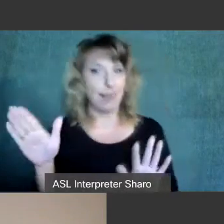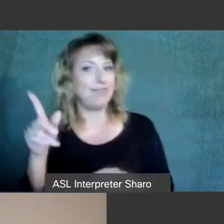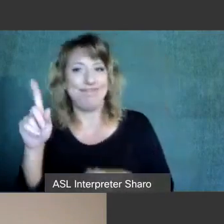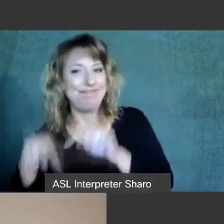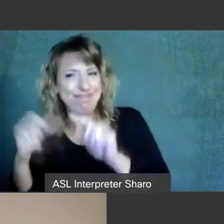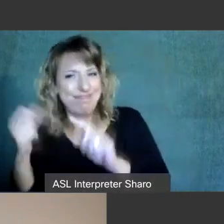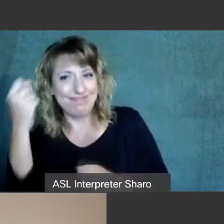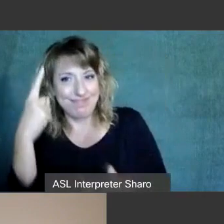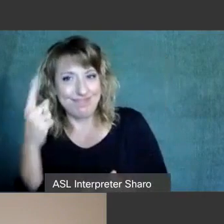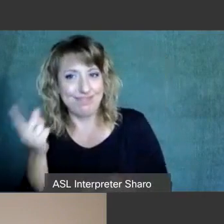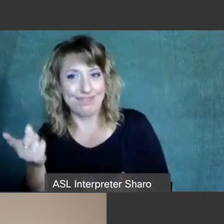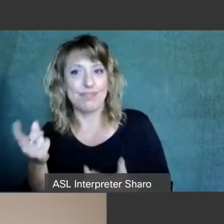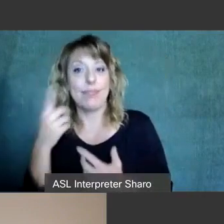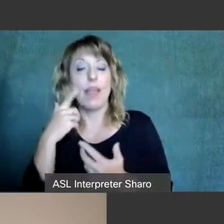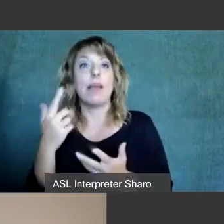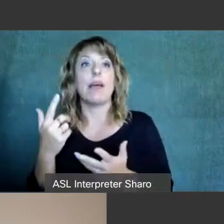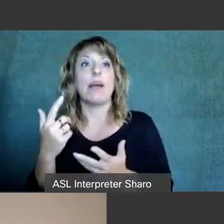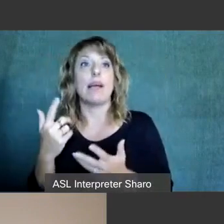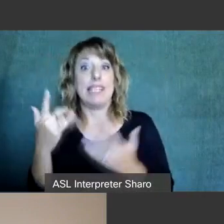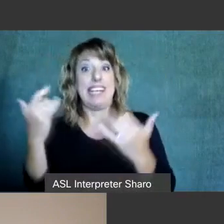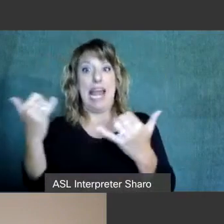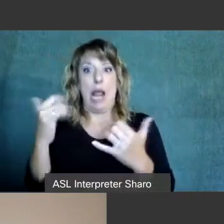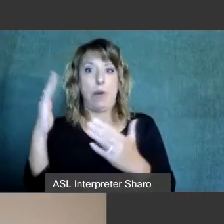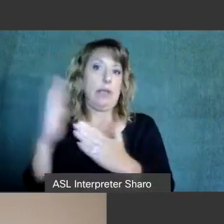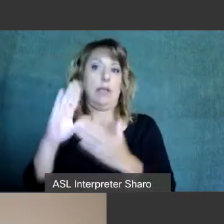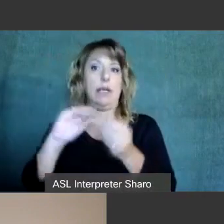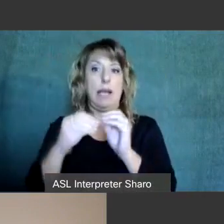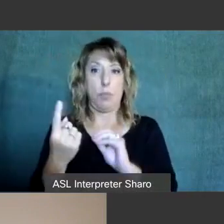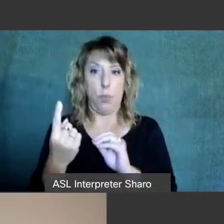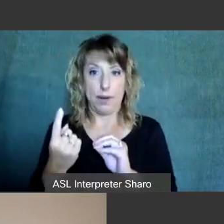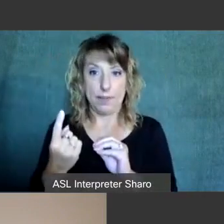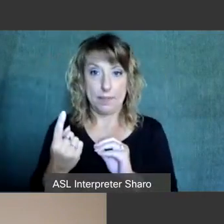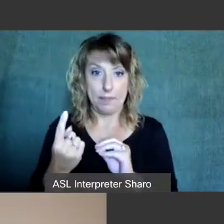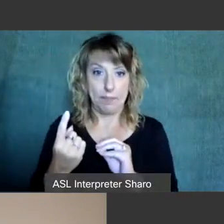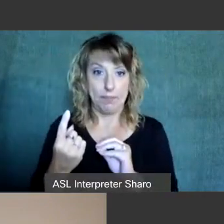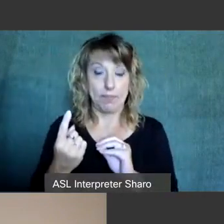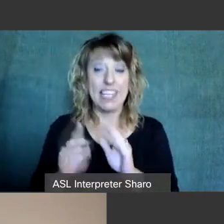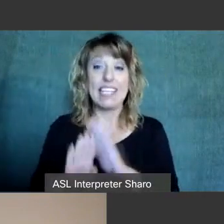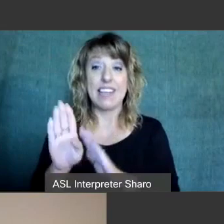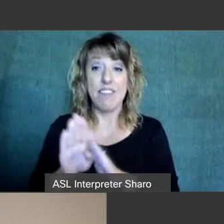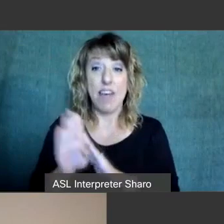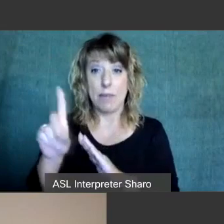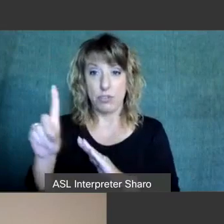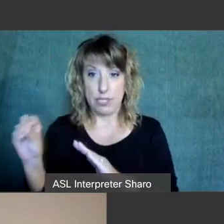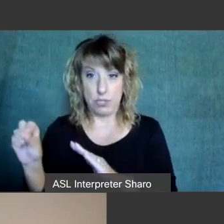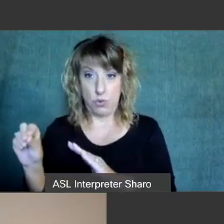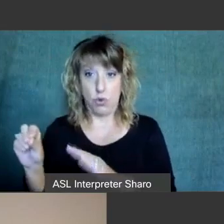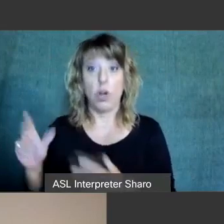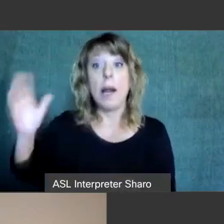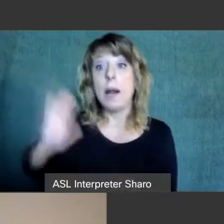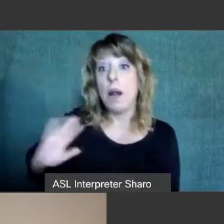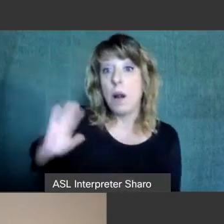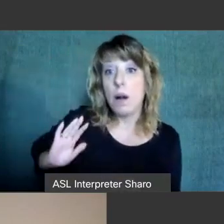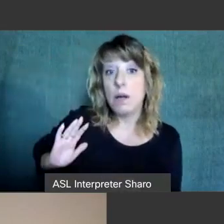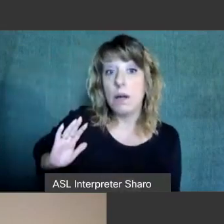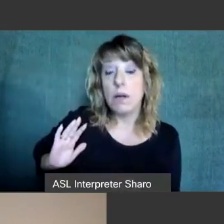We explained that it is now the number one developmental disorder. Once upon a